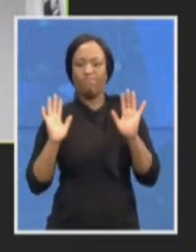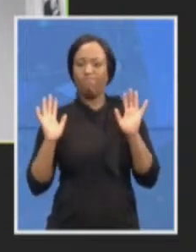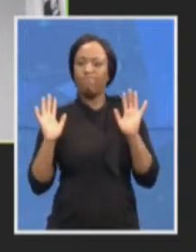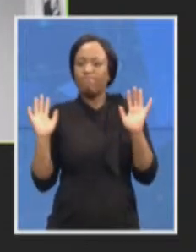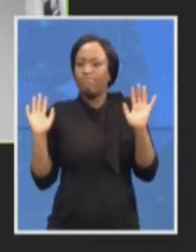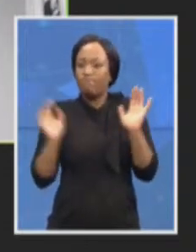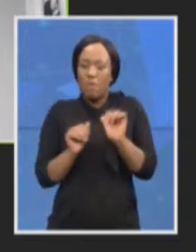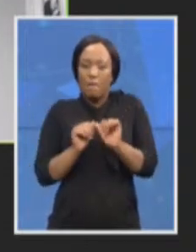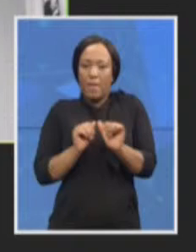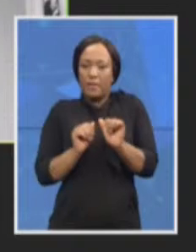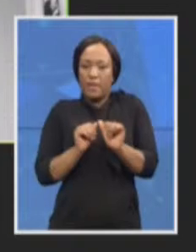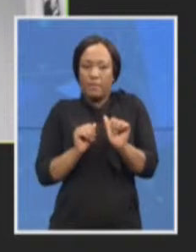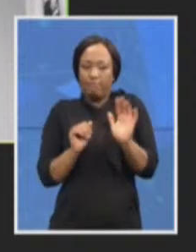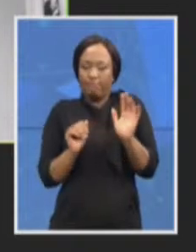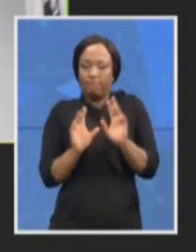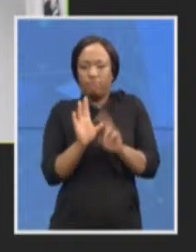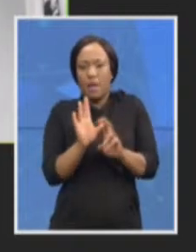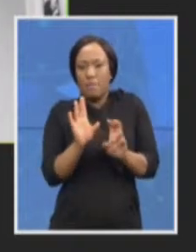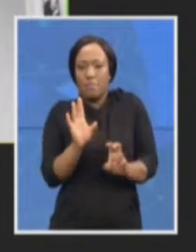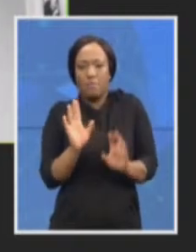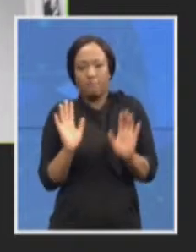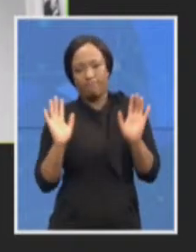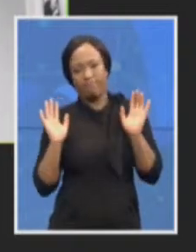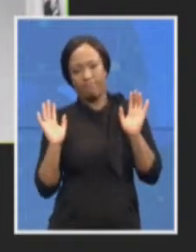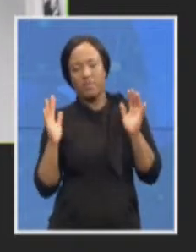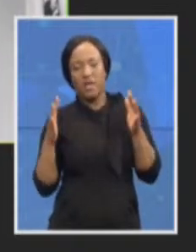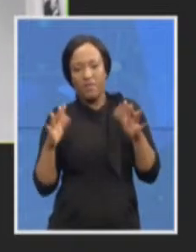that is why I agreed to her vacation of office.